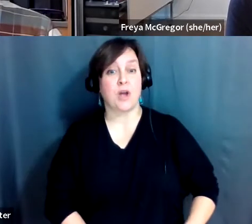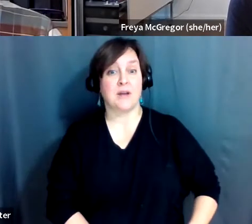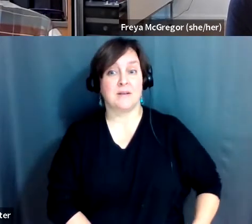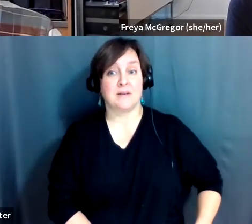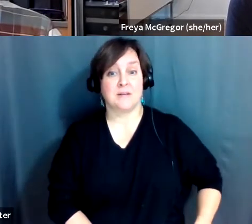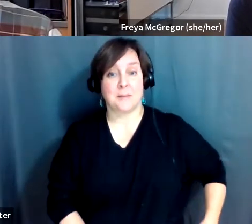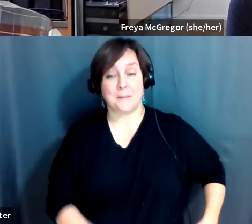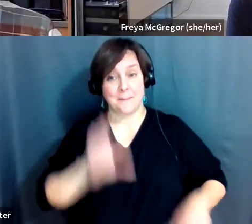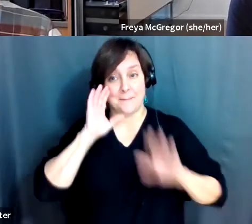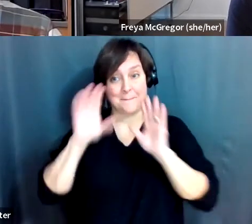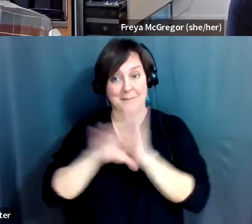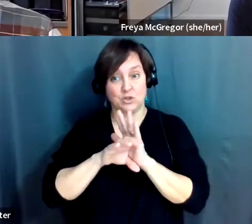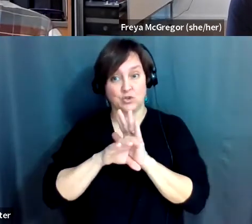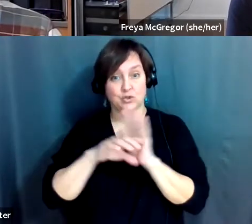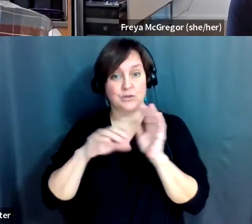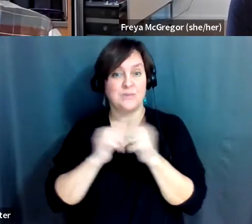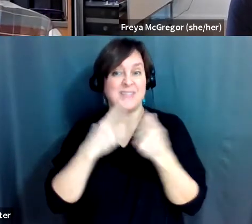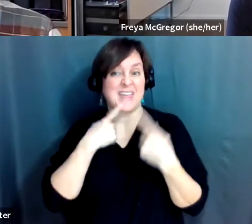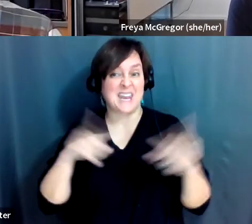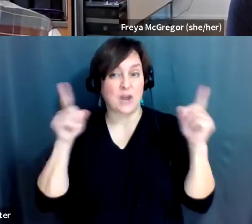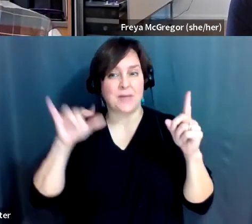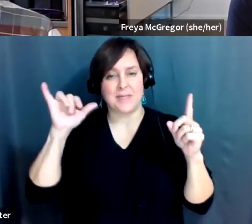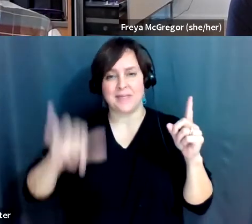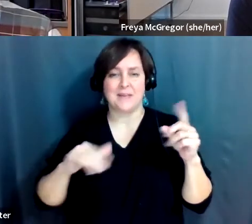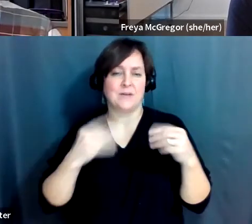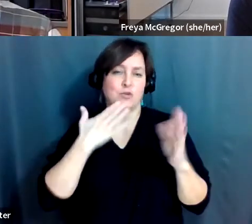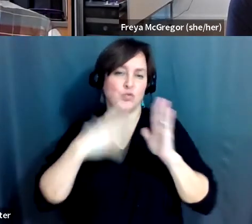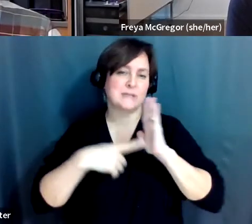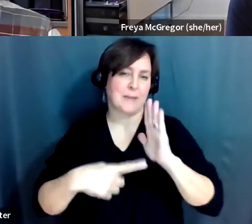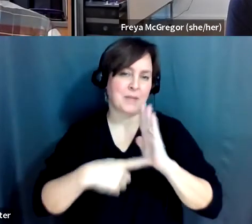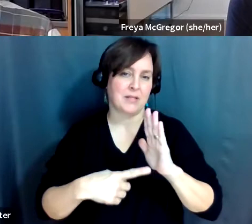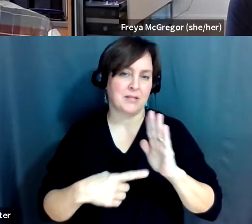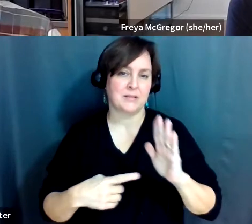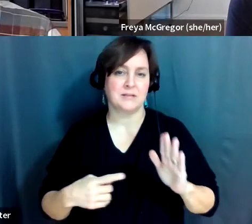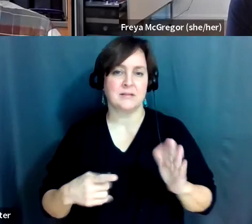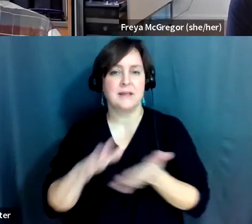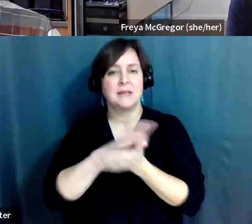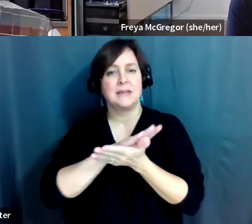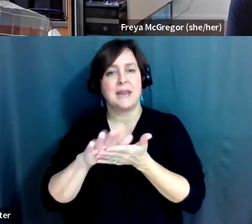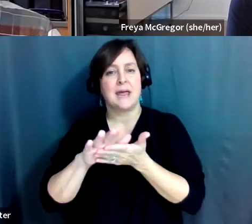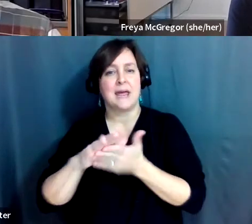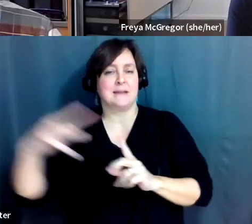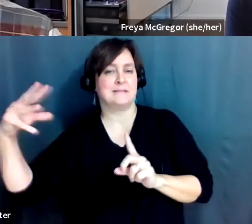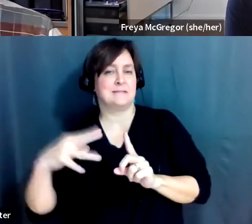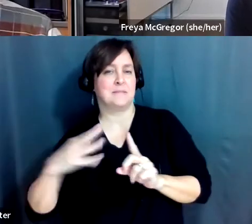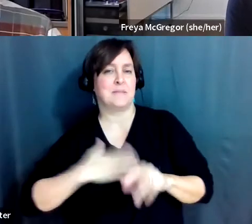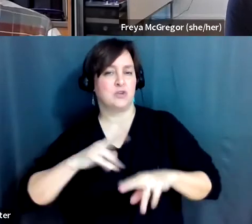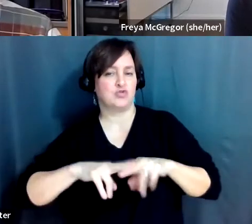with the announcement, that gives a good example, because it's kind of a nice side view of my chair.